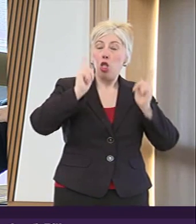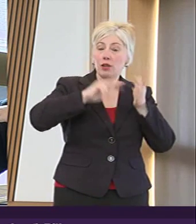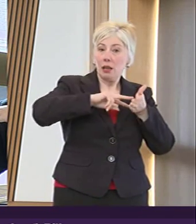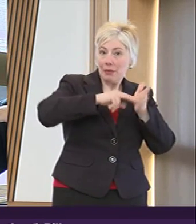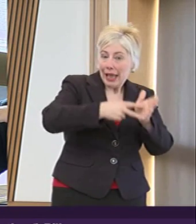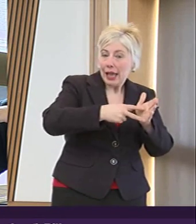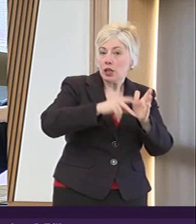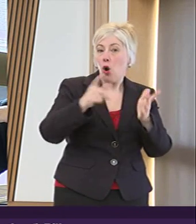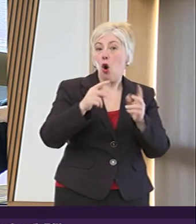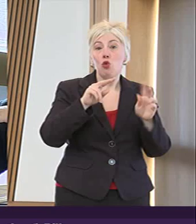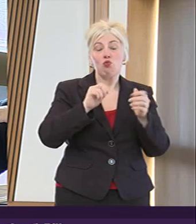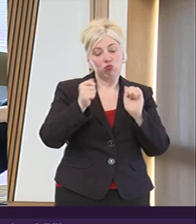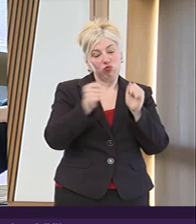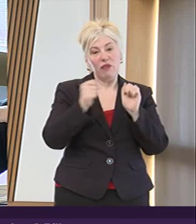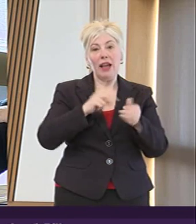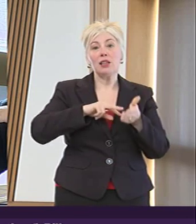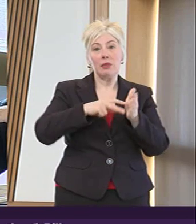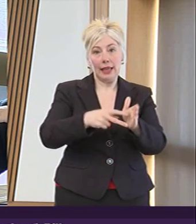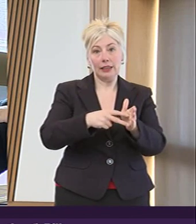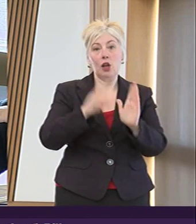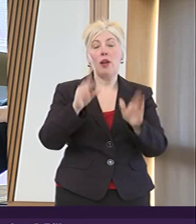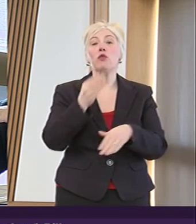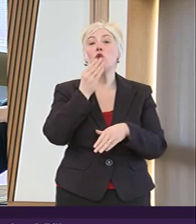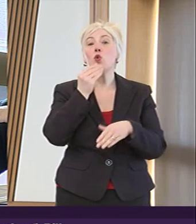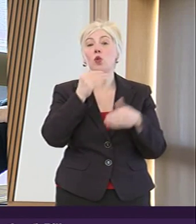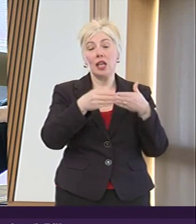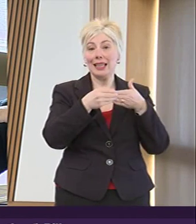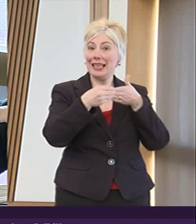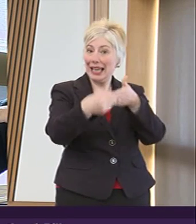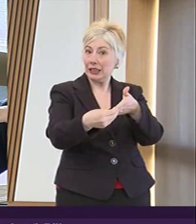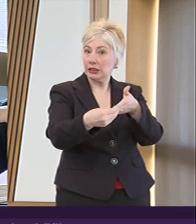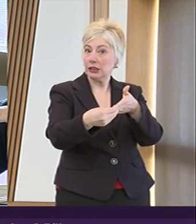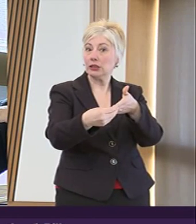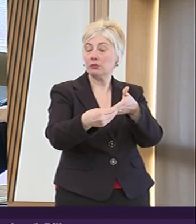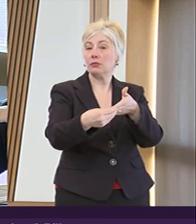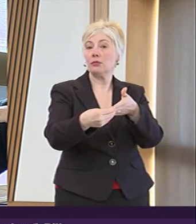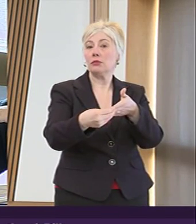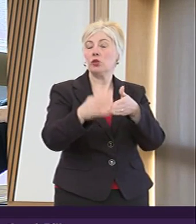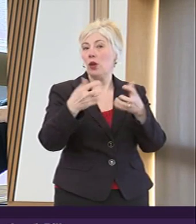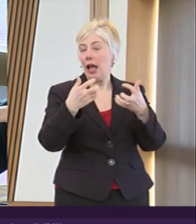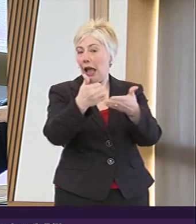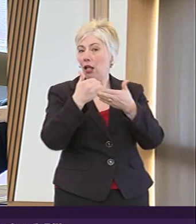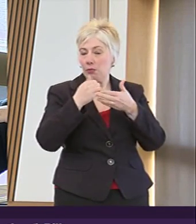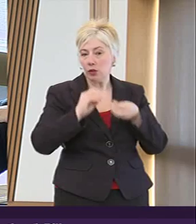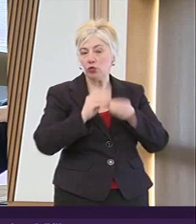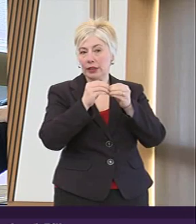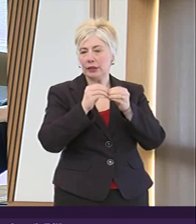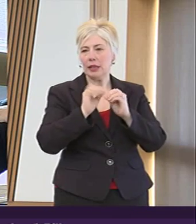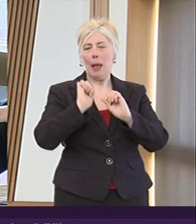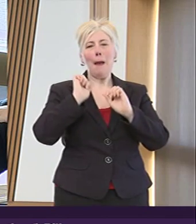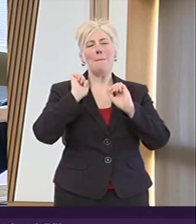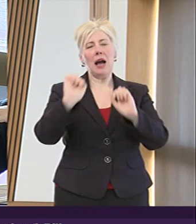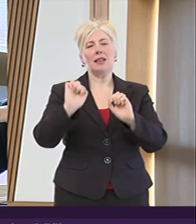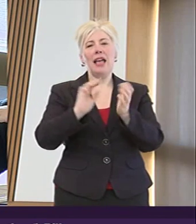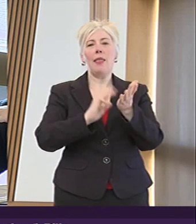is to have regard to any guidance issued by Scottish ministers concerning publication again an explanation of this power has not